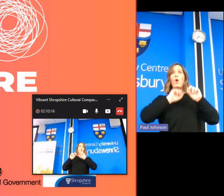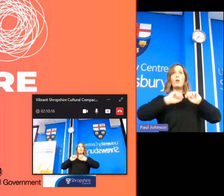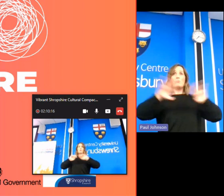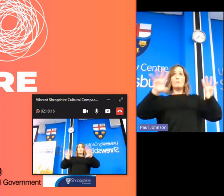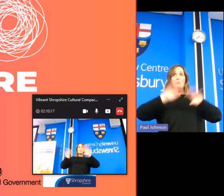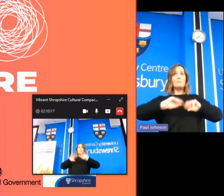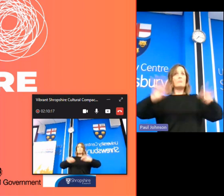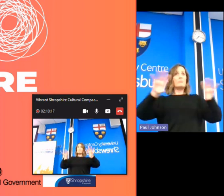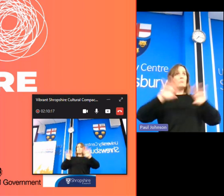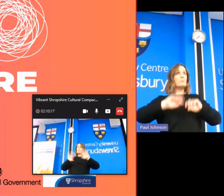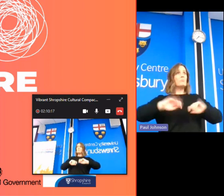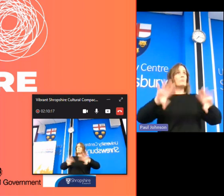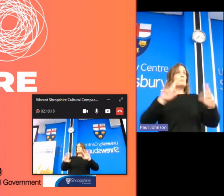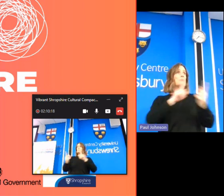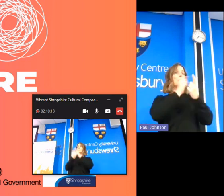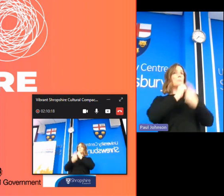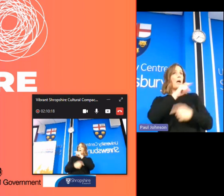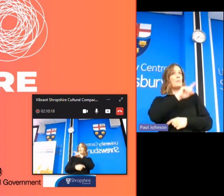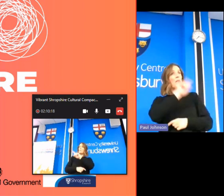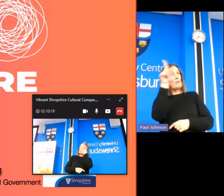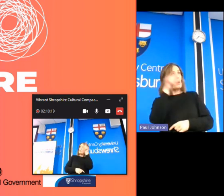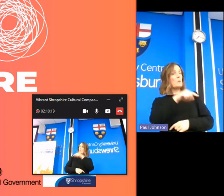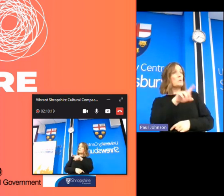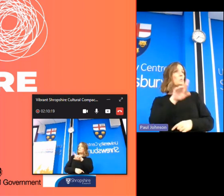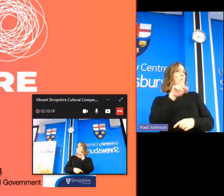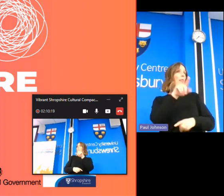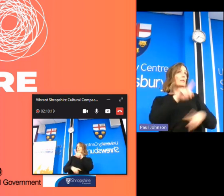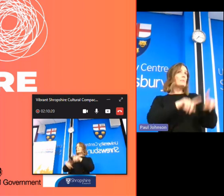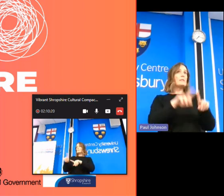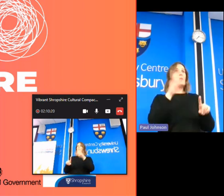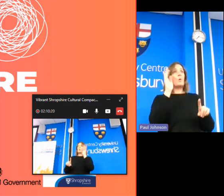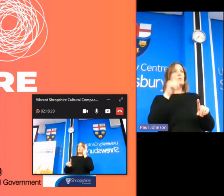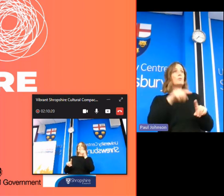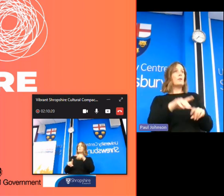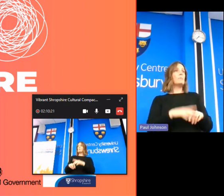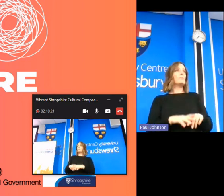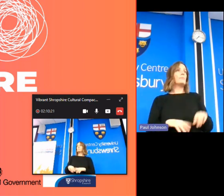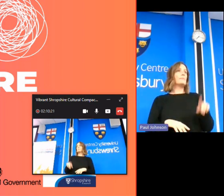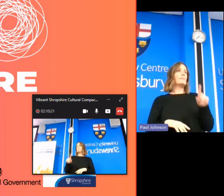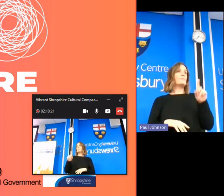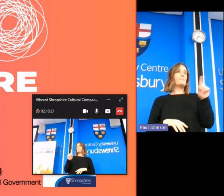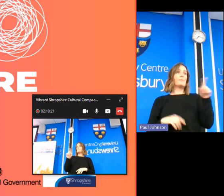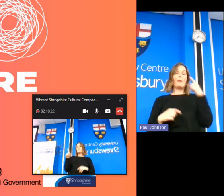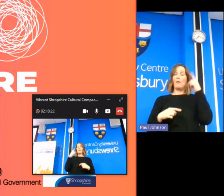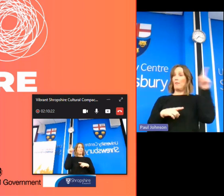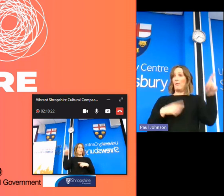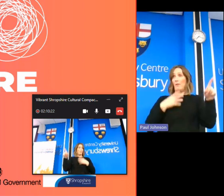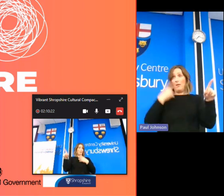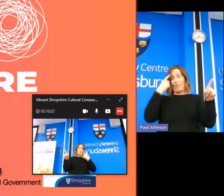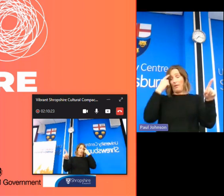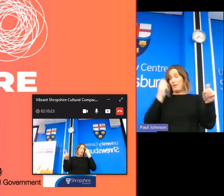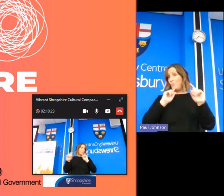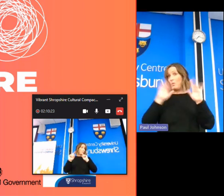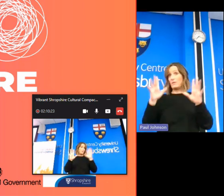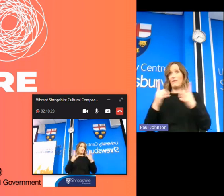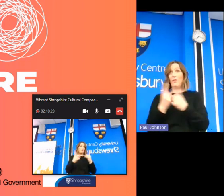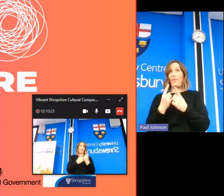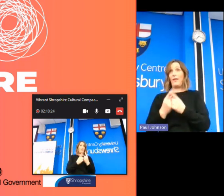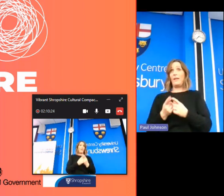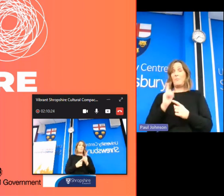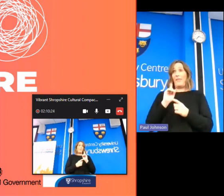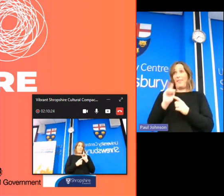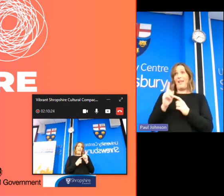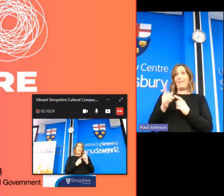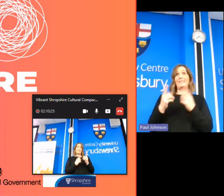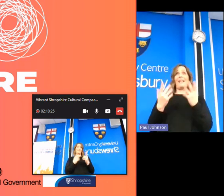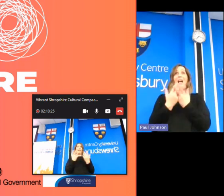word and speaking in the pubs and you're going to be heard this way i think it's a wonderful thing to do but that's your key